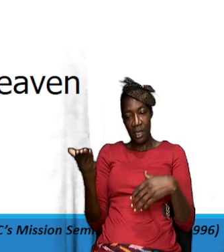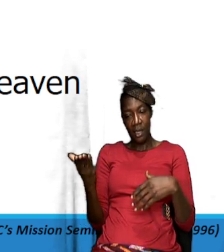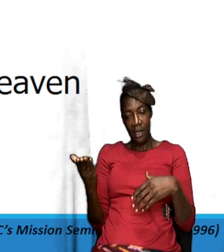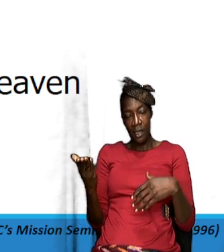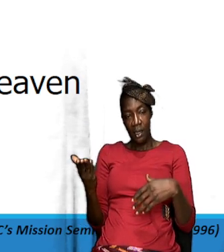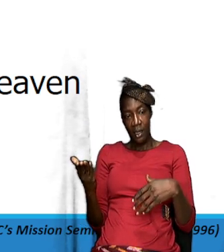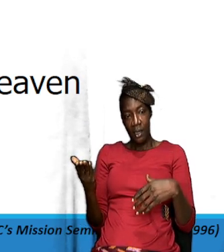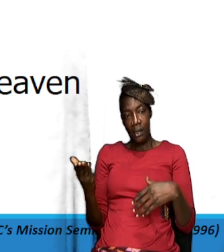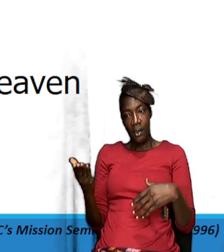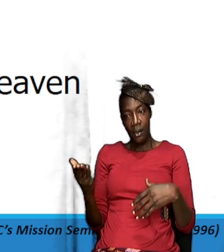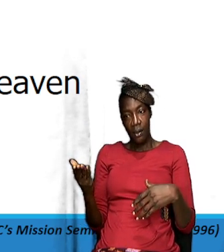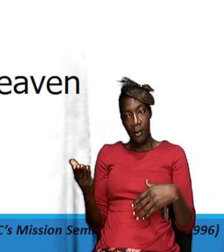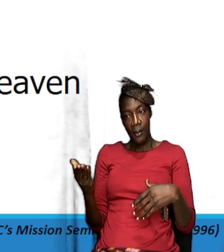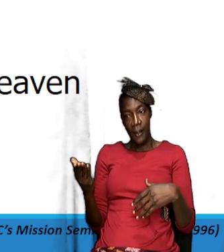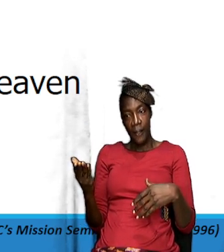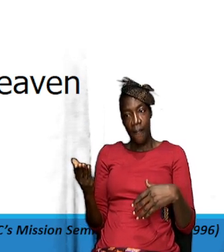know